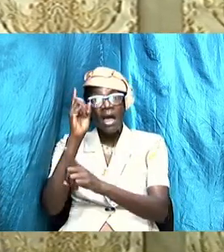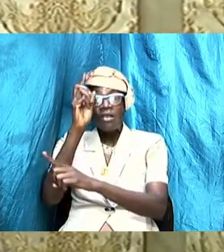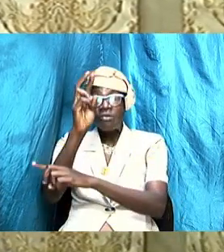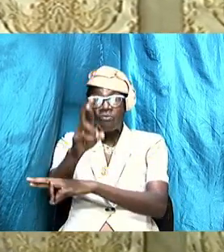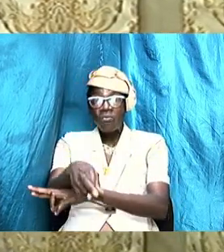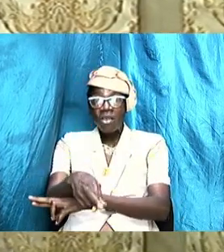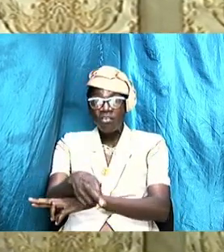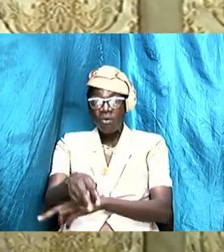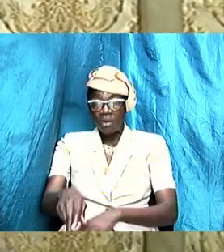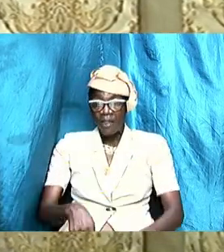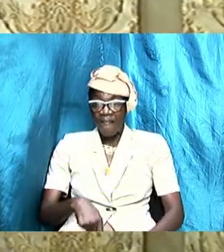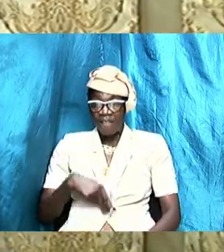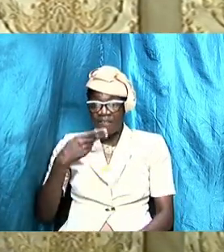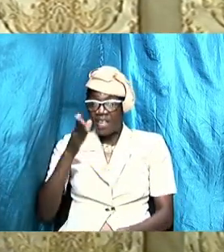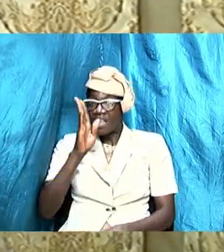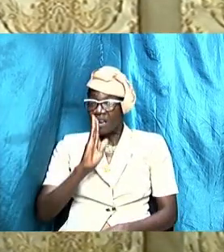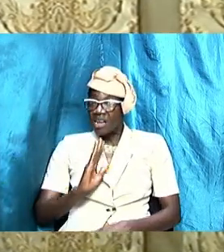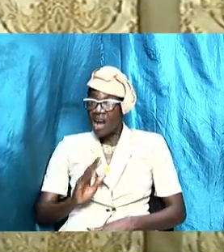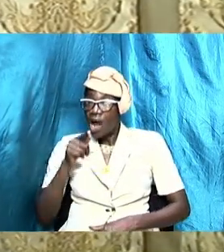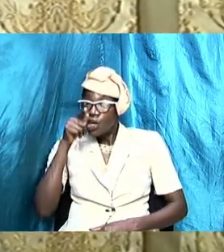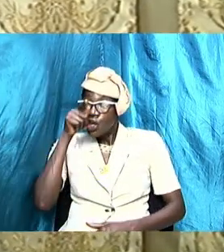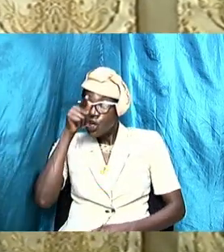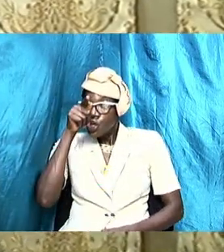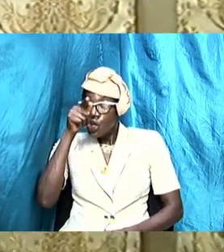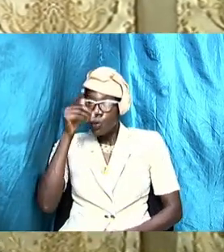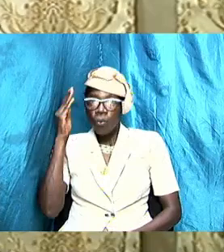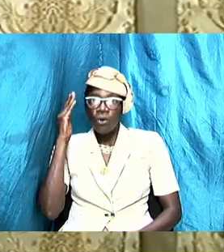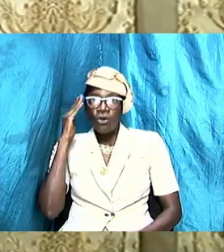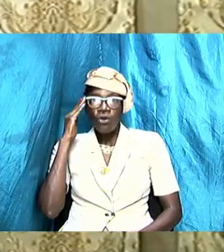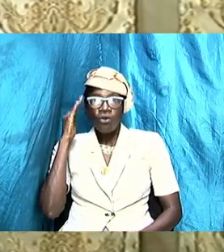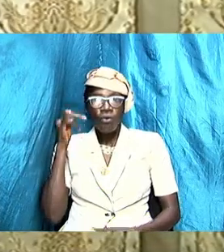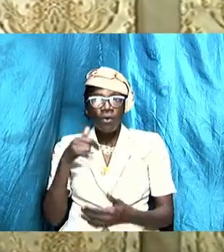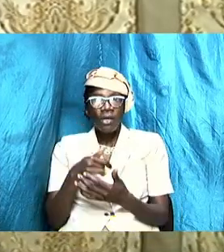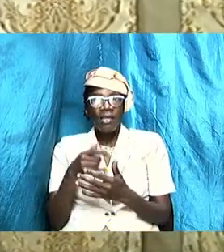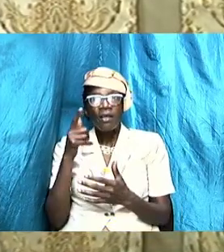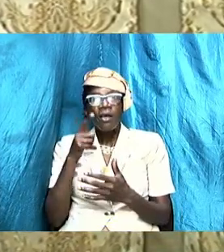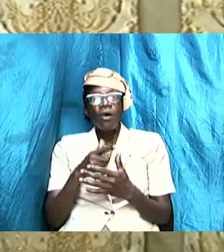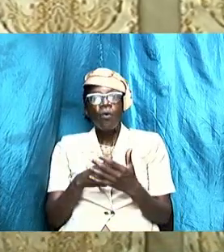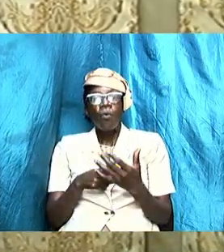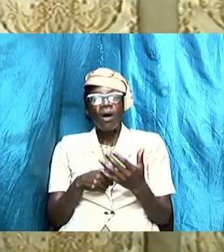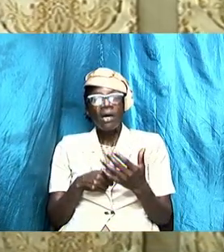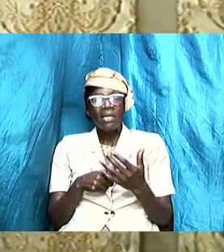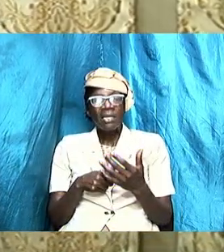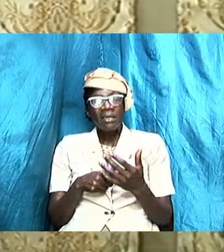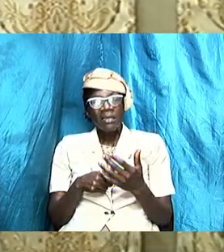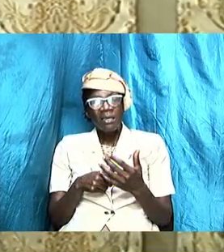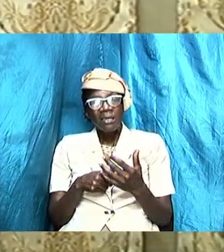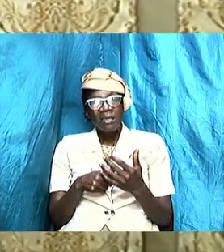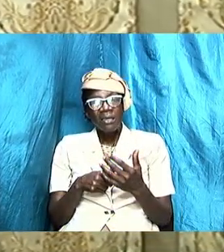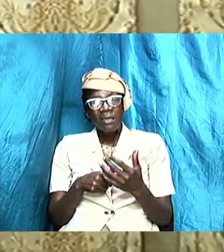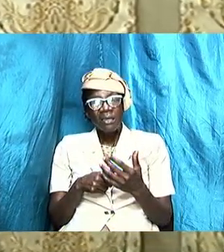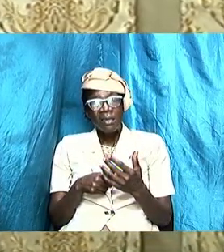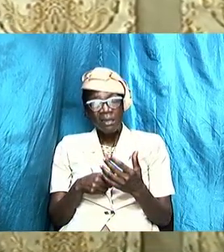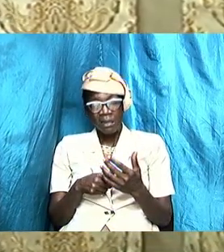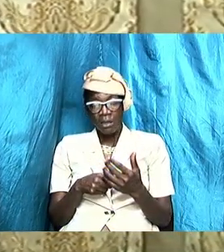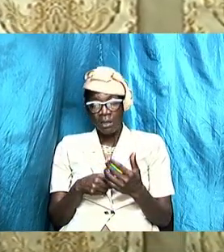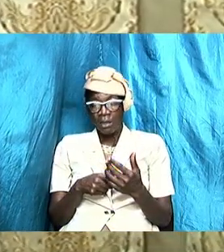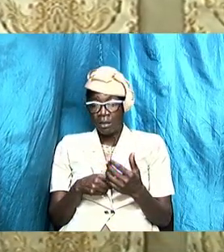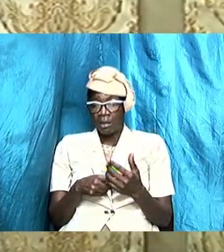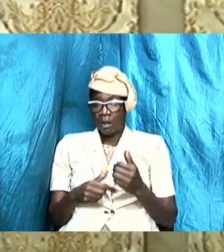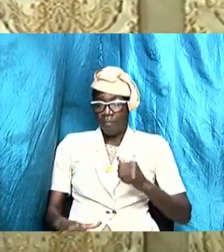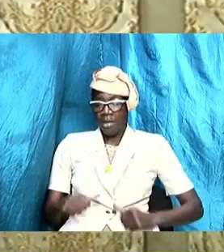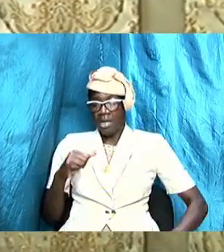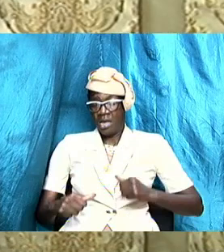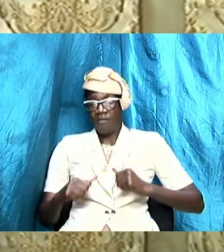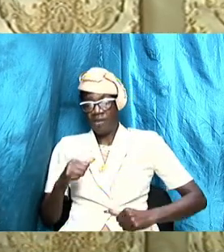feel God now and you know it what sense does it make to pretend that you are okay